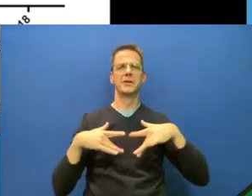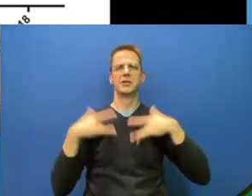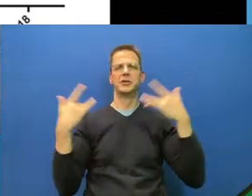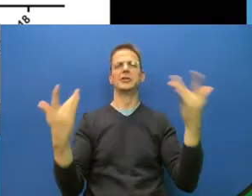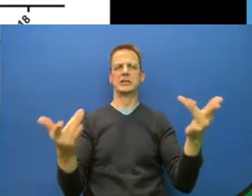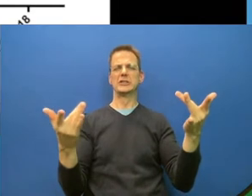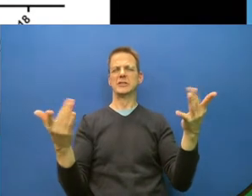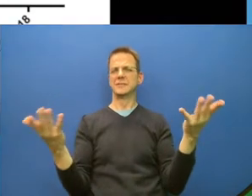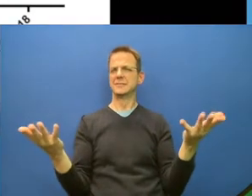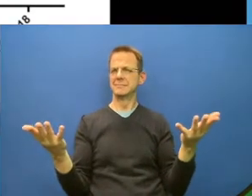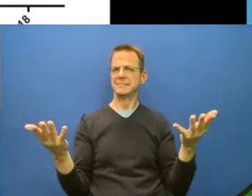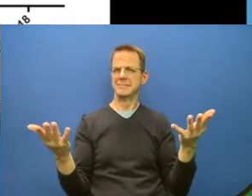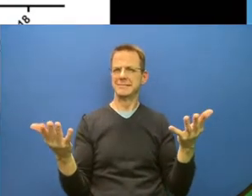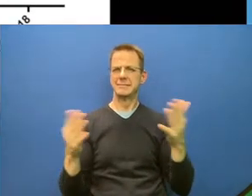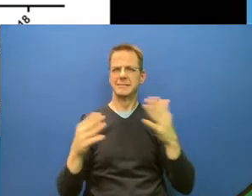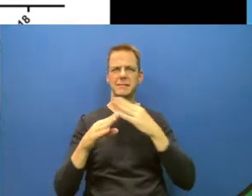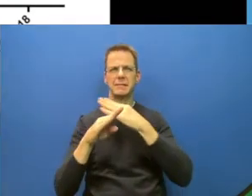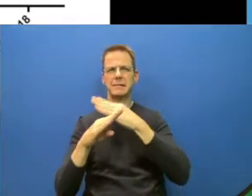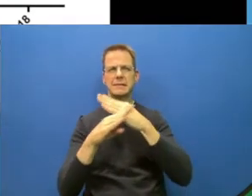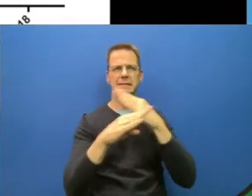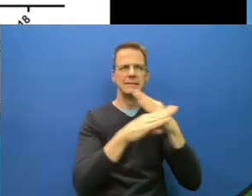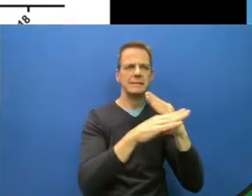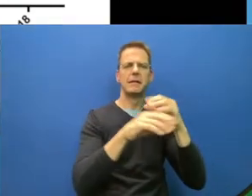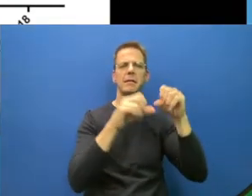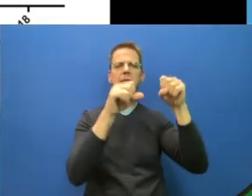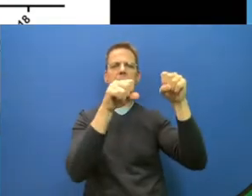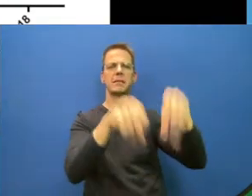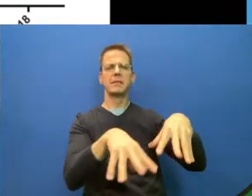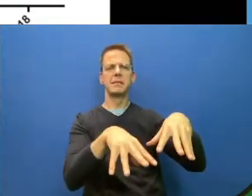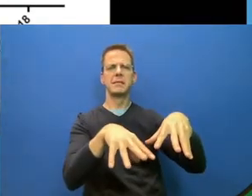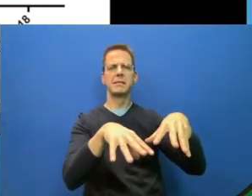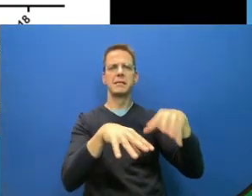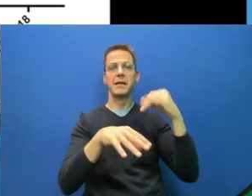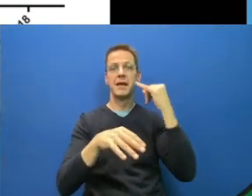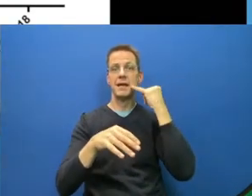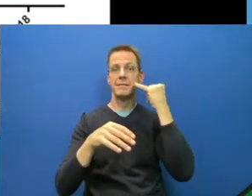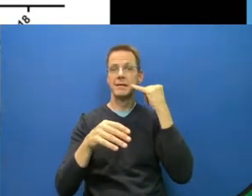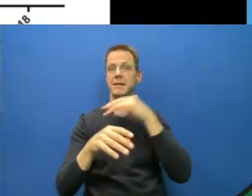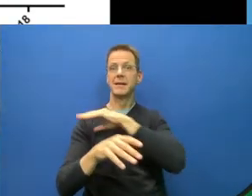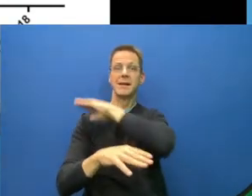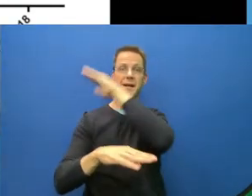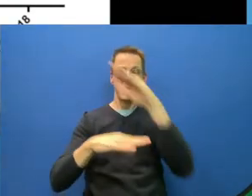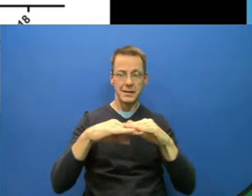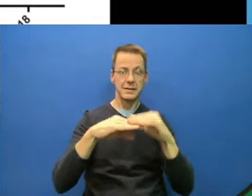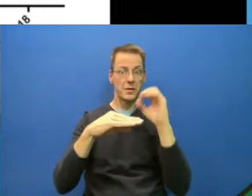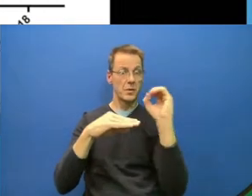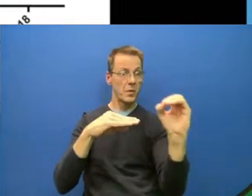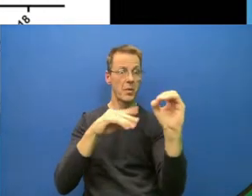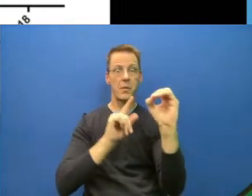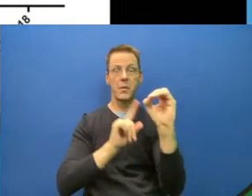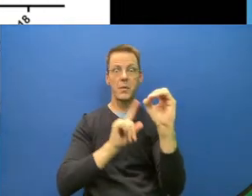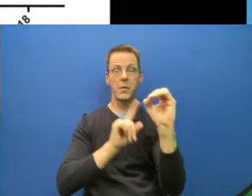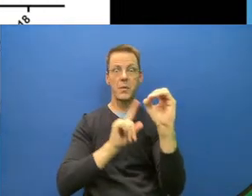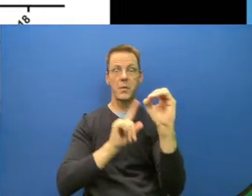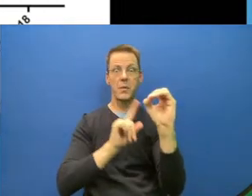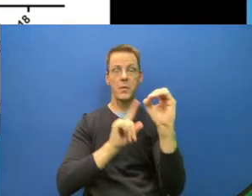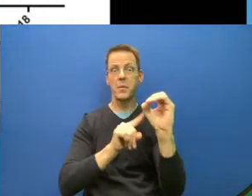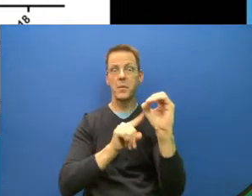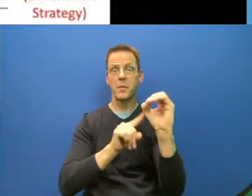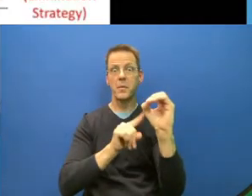wouldn't be in trouble, but we always reopened too much and too fast. Next slide, please.